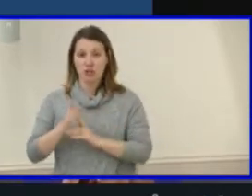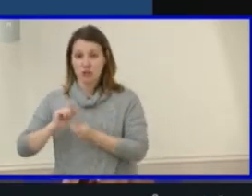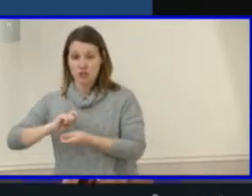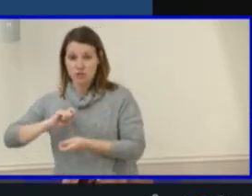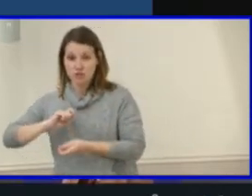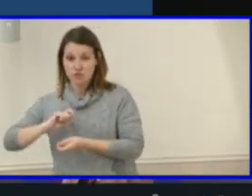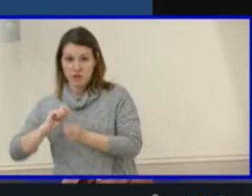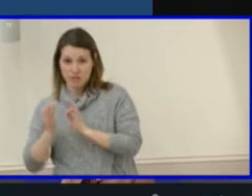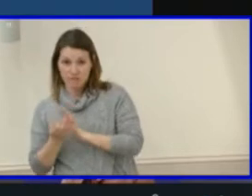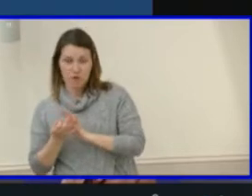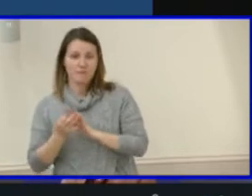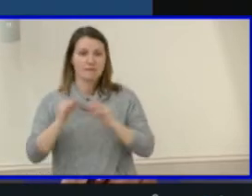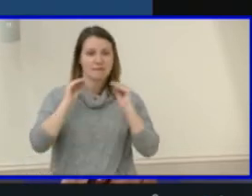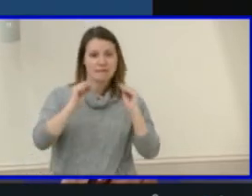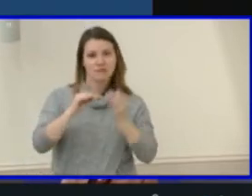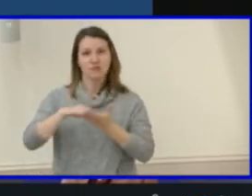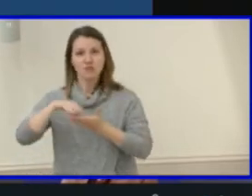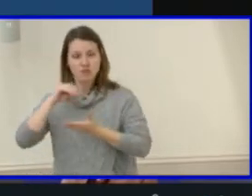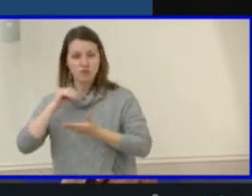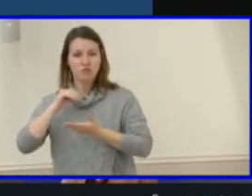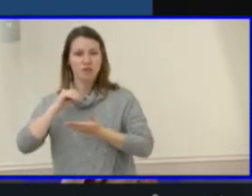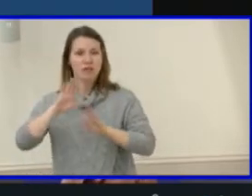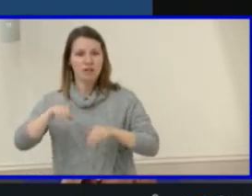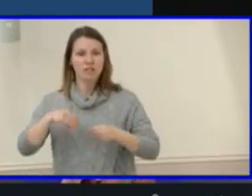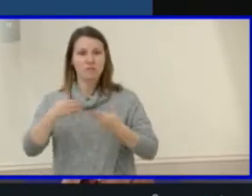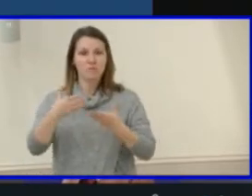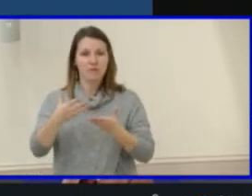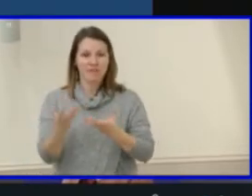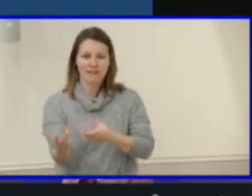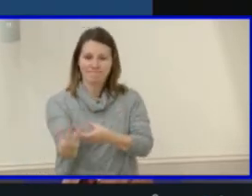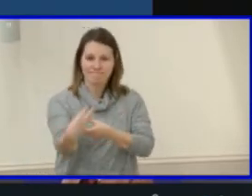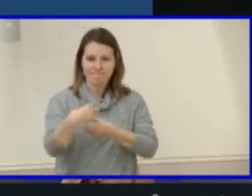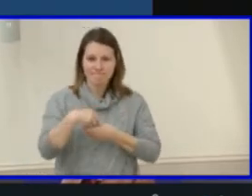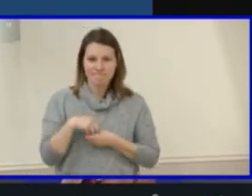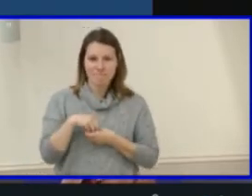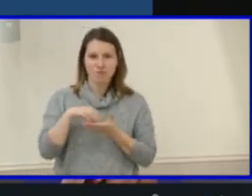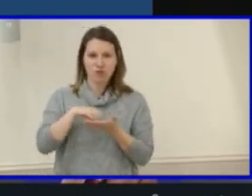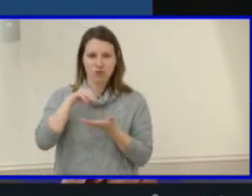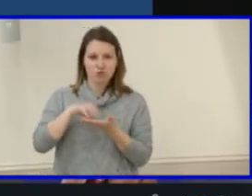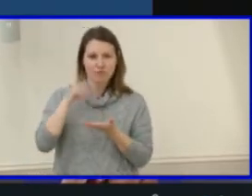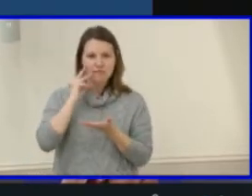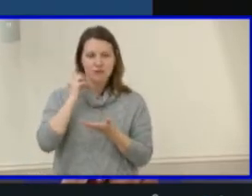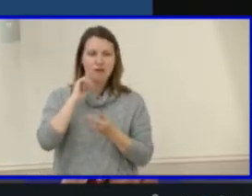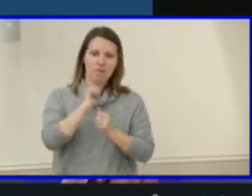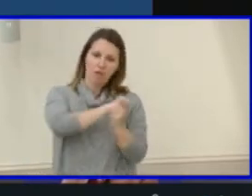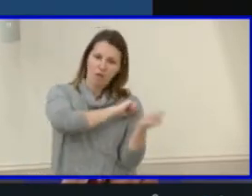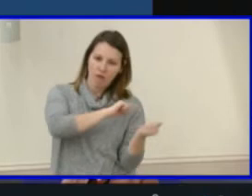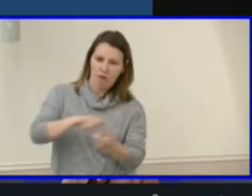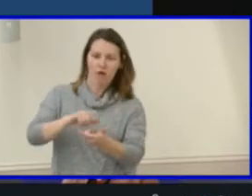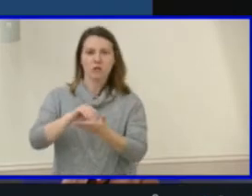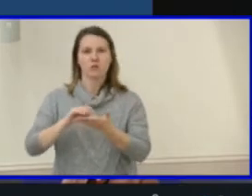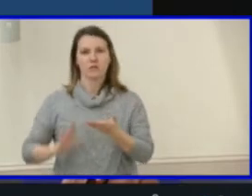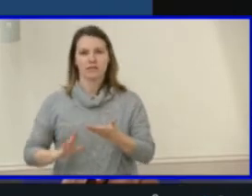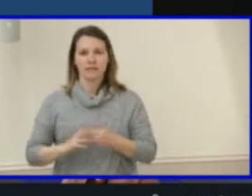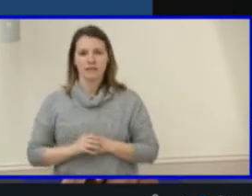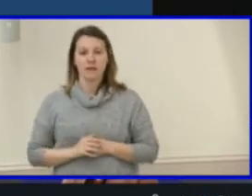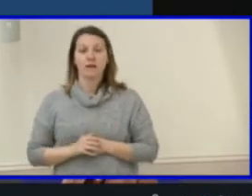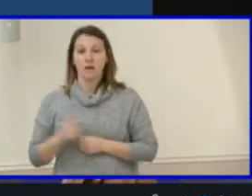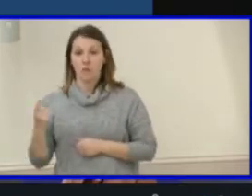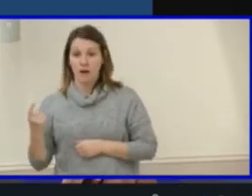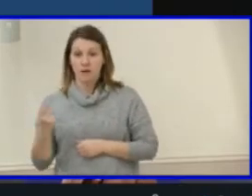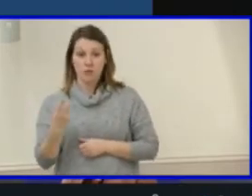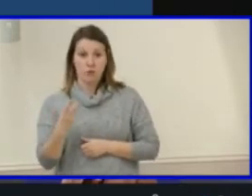to provide engaging learner-centered experiences for all students. By combining these goals,